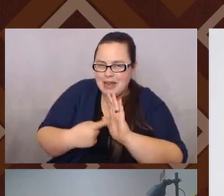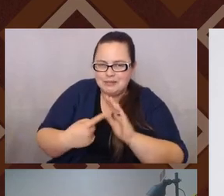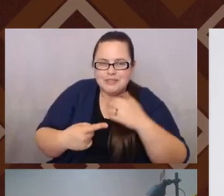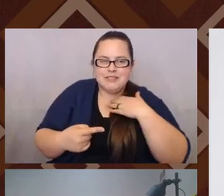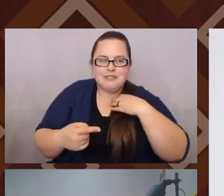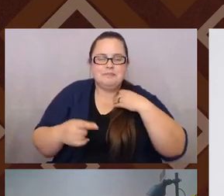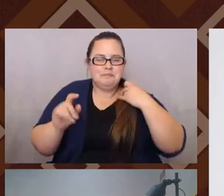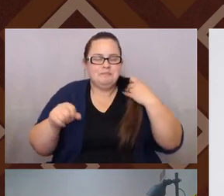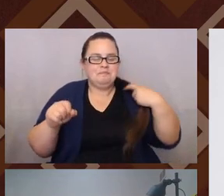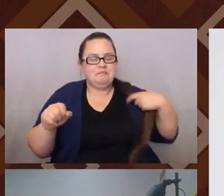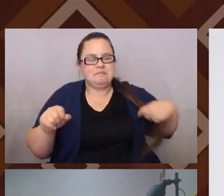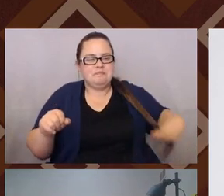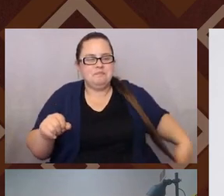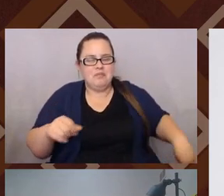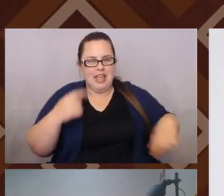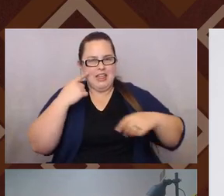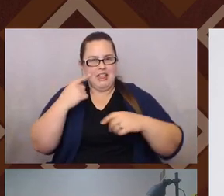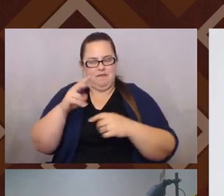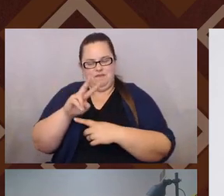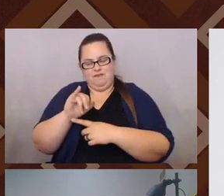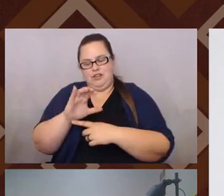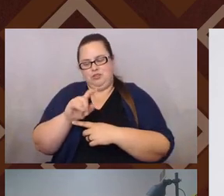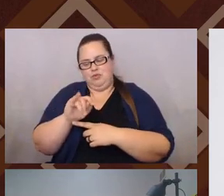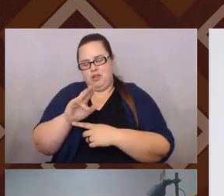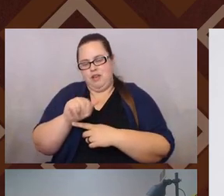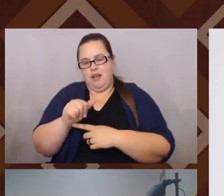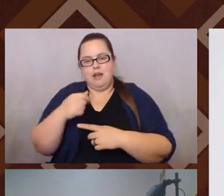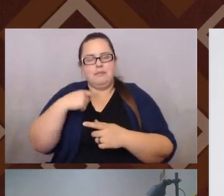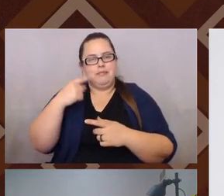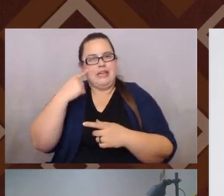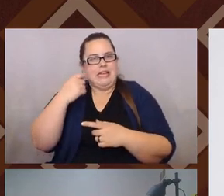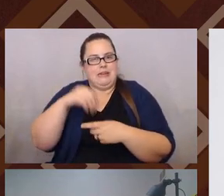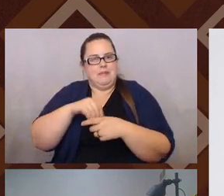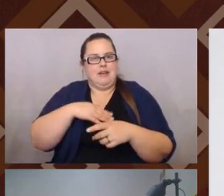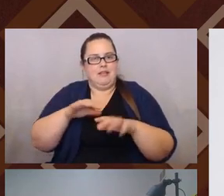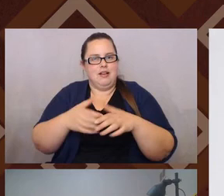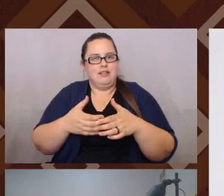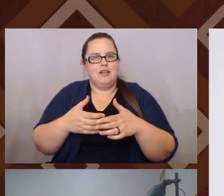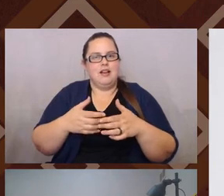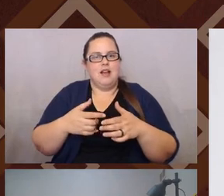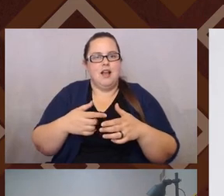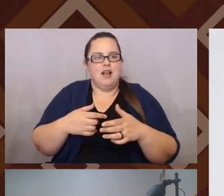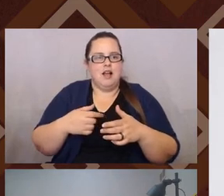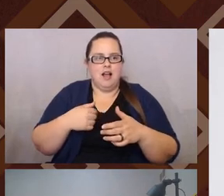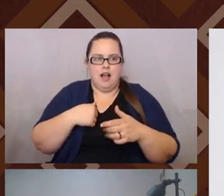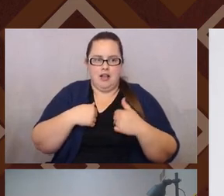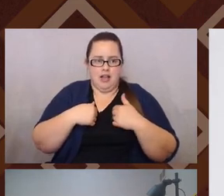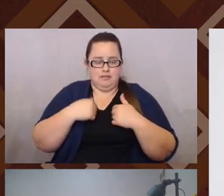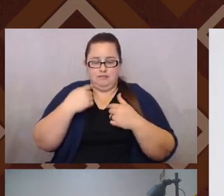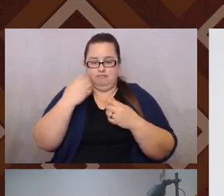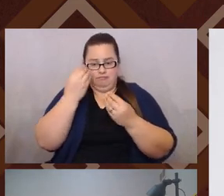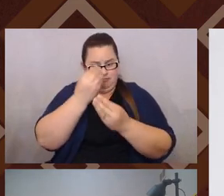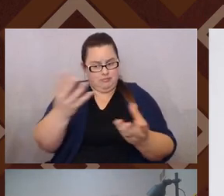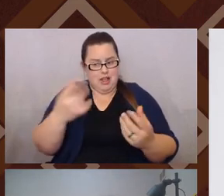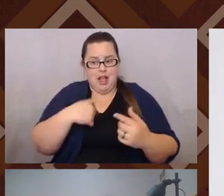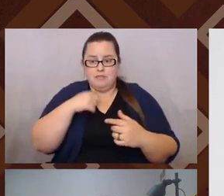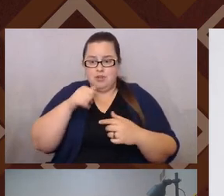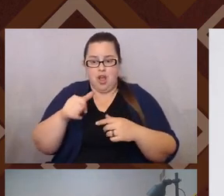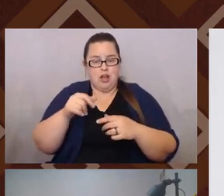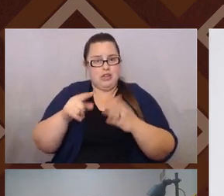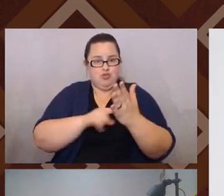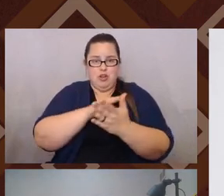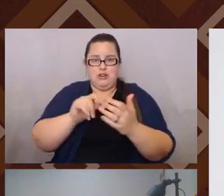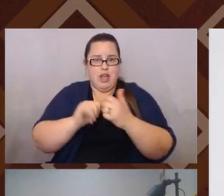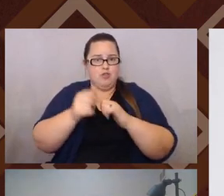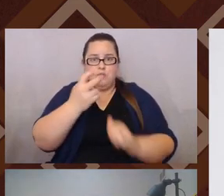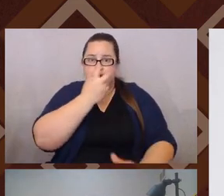Yes. Yeah. And I think in my class, one of the things I like to tell folks is like, I am not about to correct how you pronounce anything in